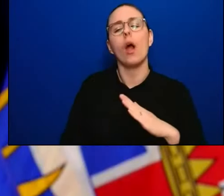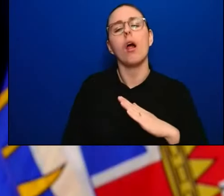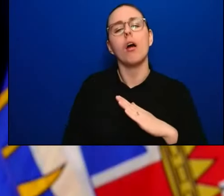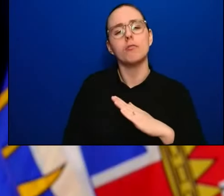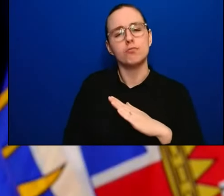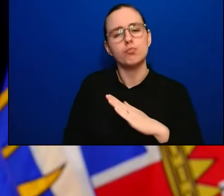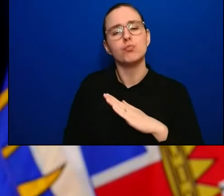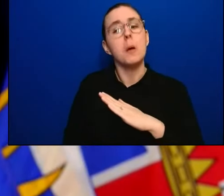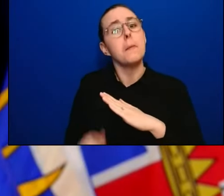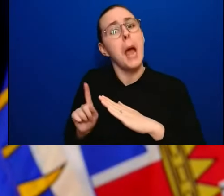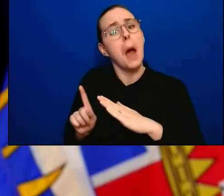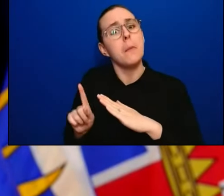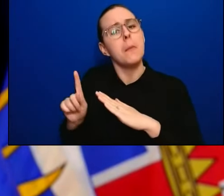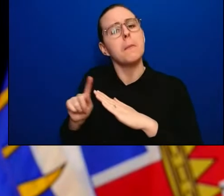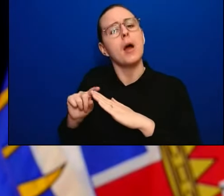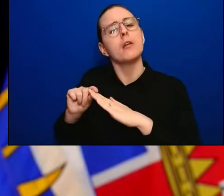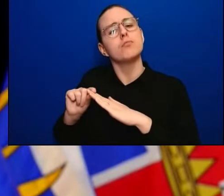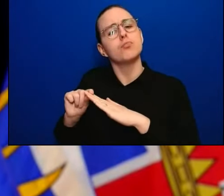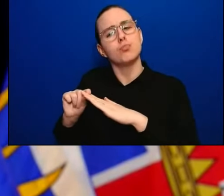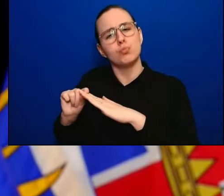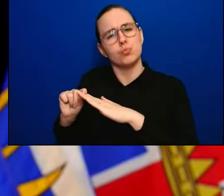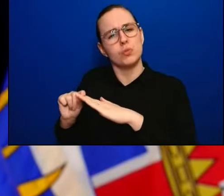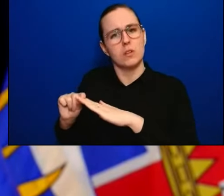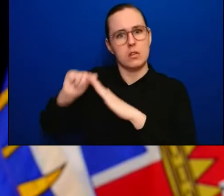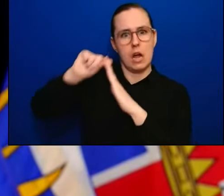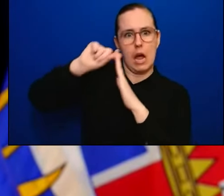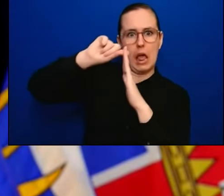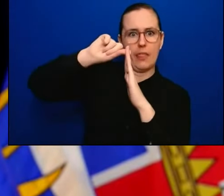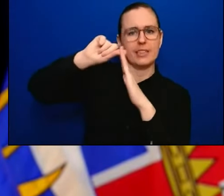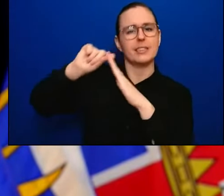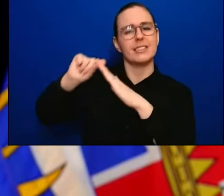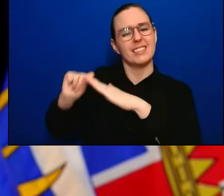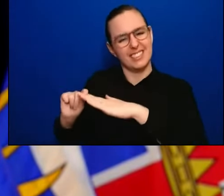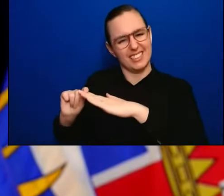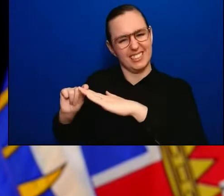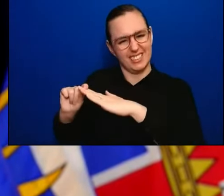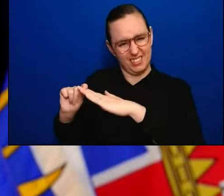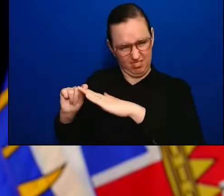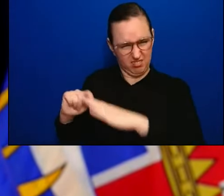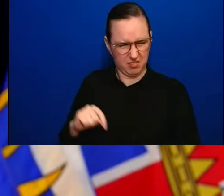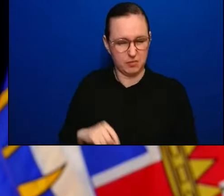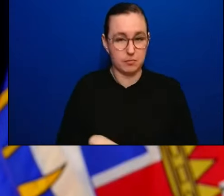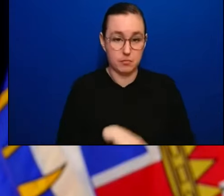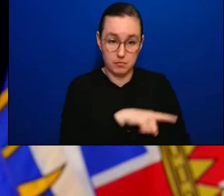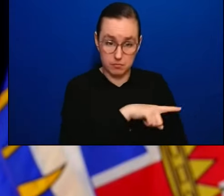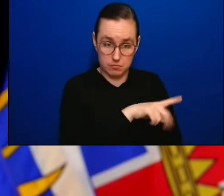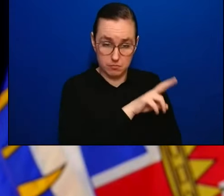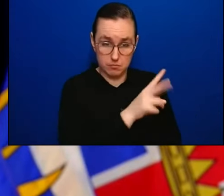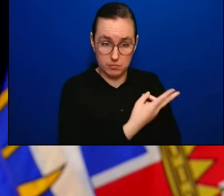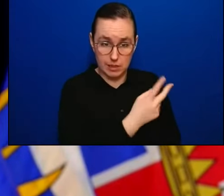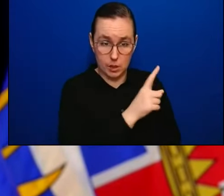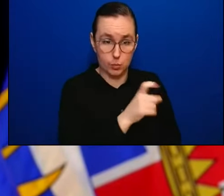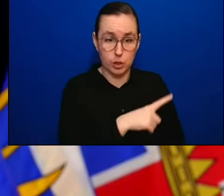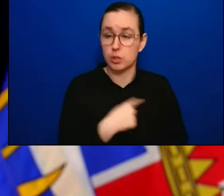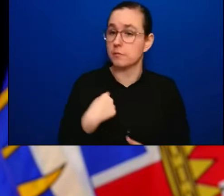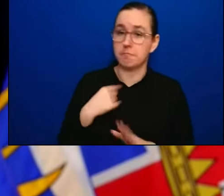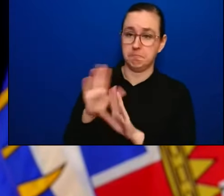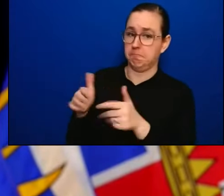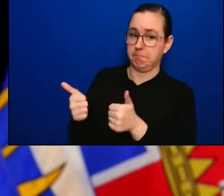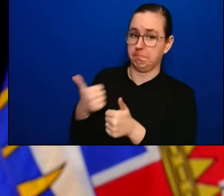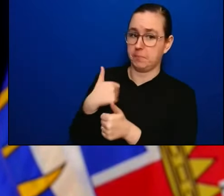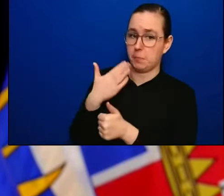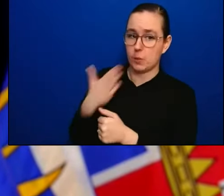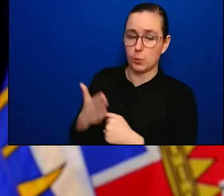trajectory. Rob, do you have a follow-up? No, that's good. Thank you. Okay, we'll go to Maura Whiten.